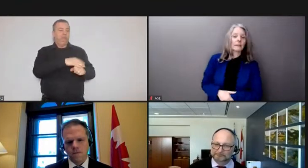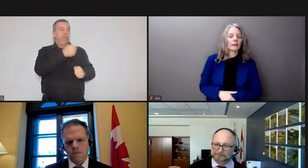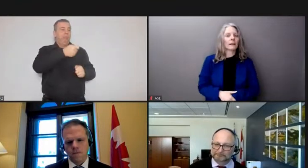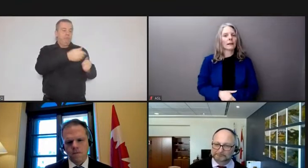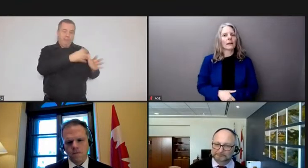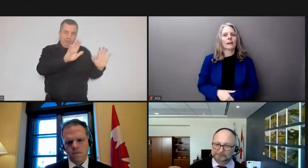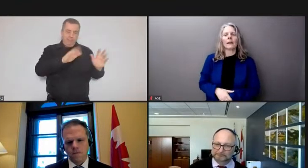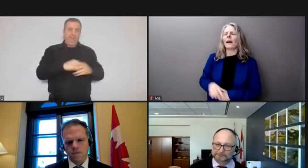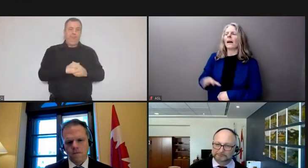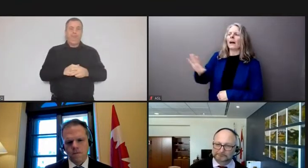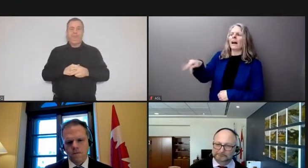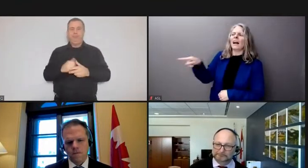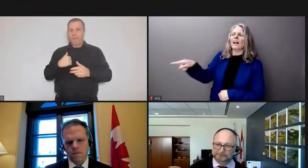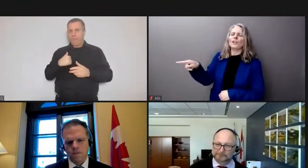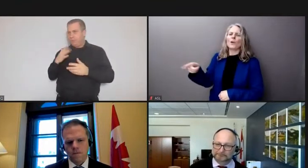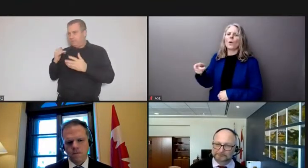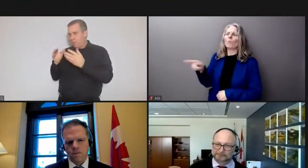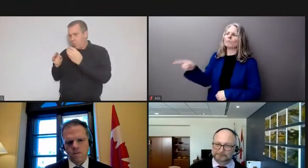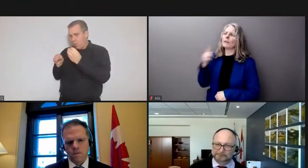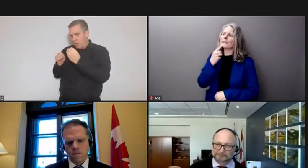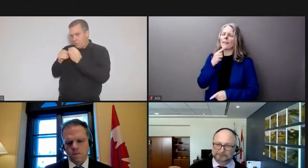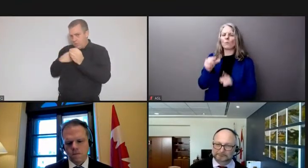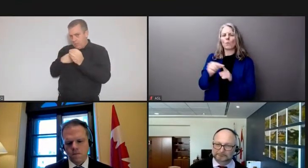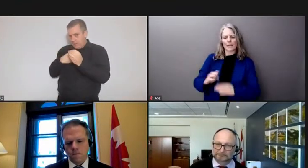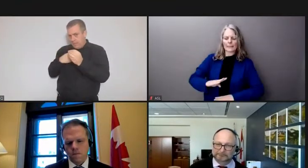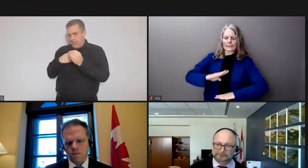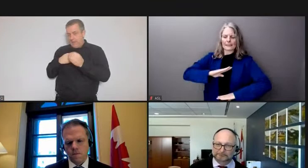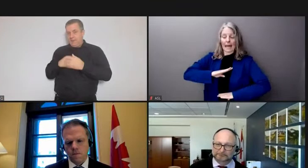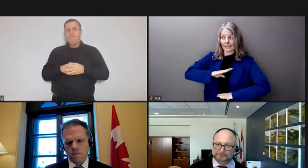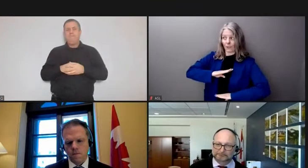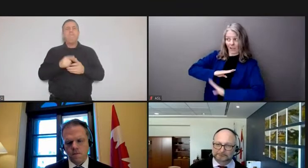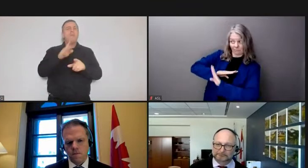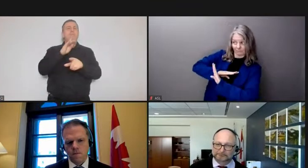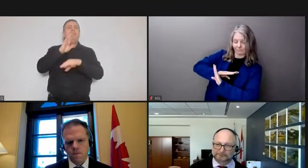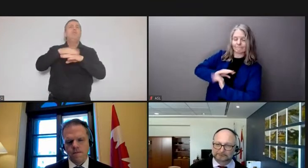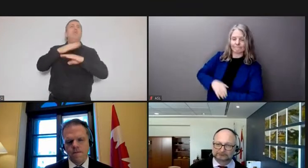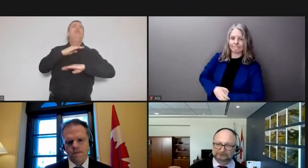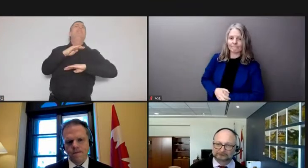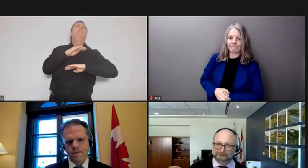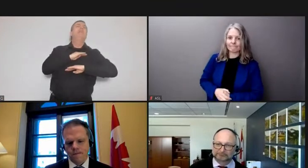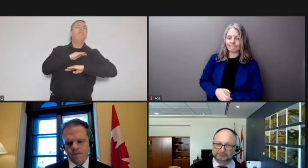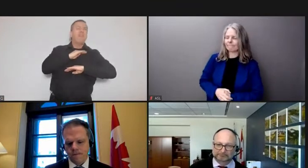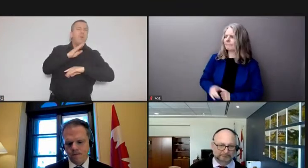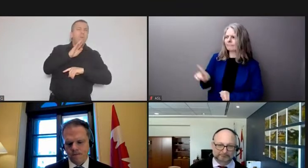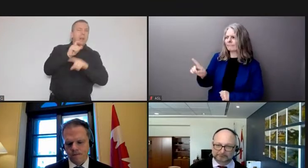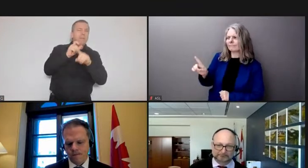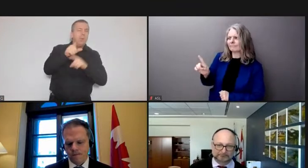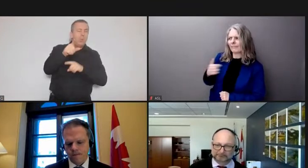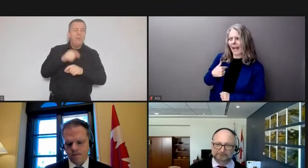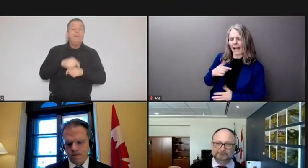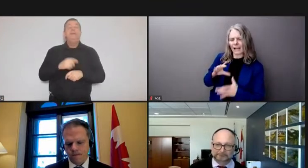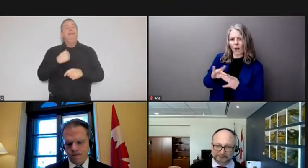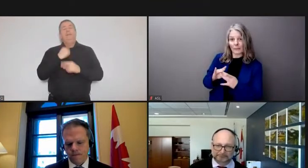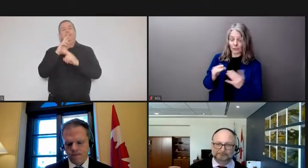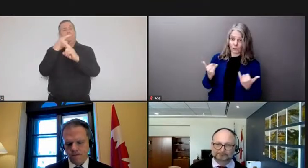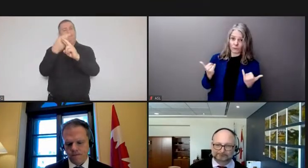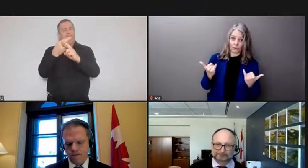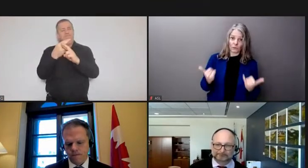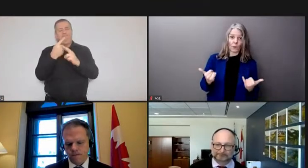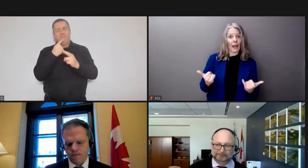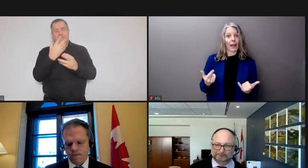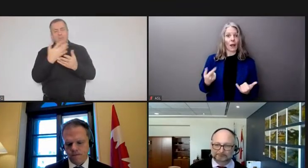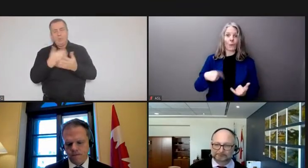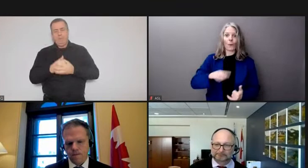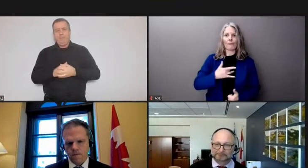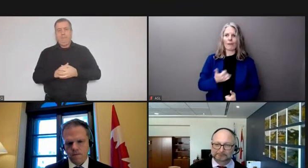JP you used the word satisfaction and I just want to say this is not a day when